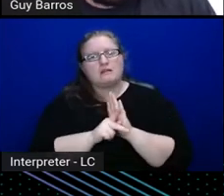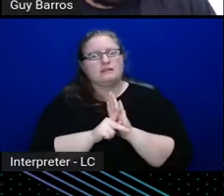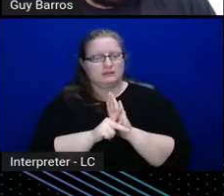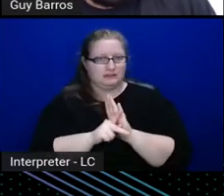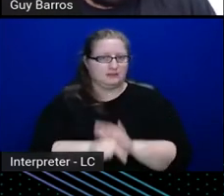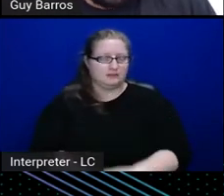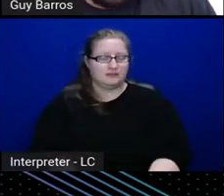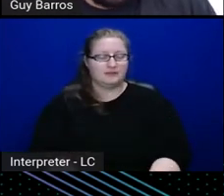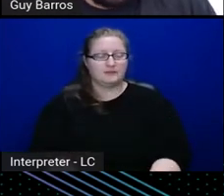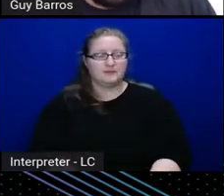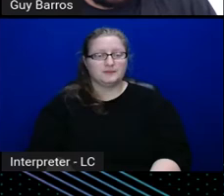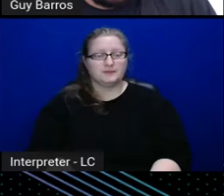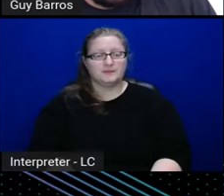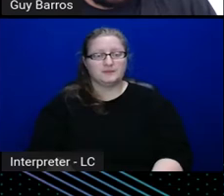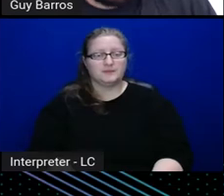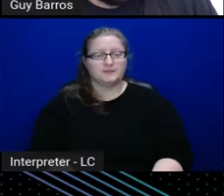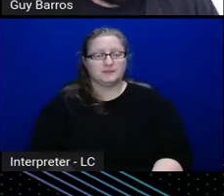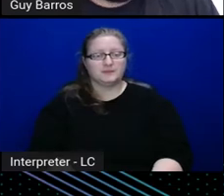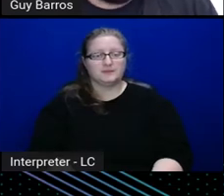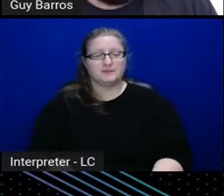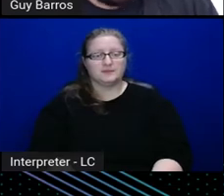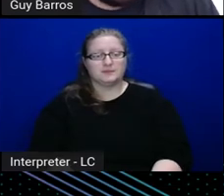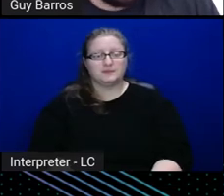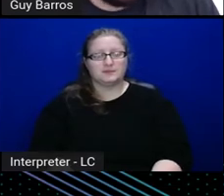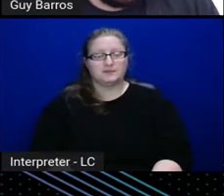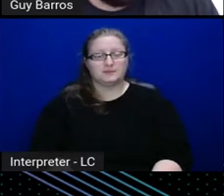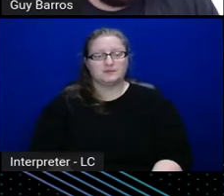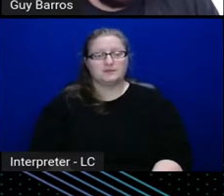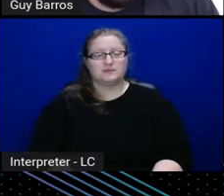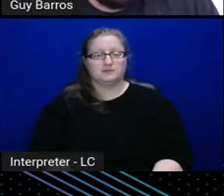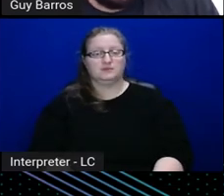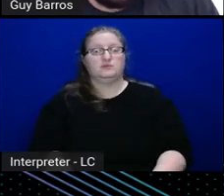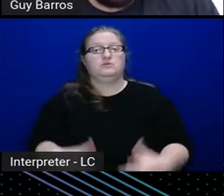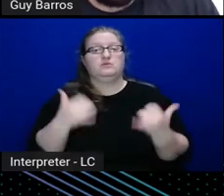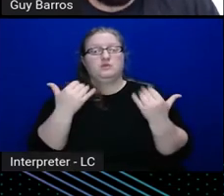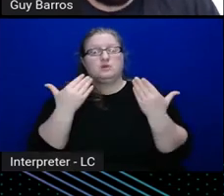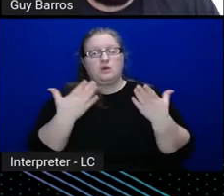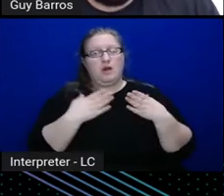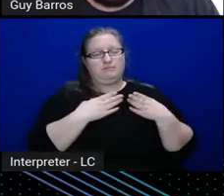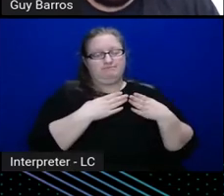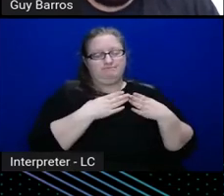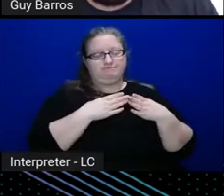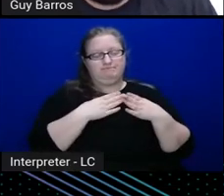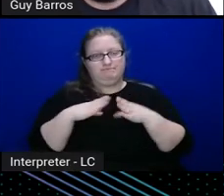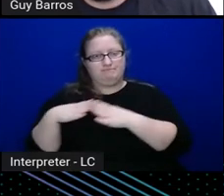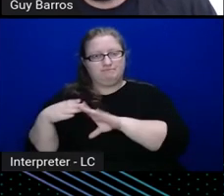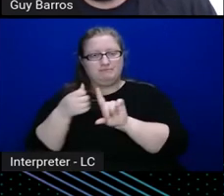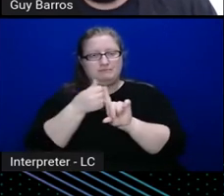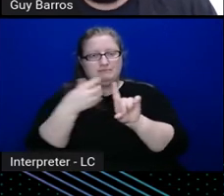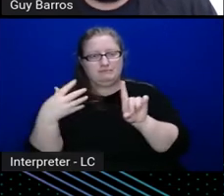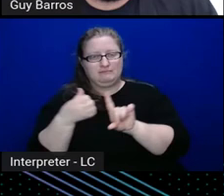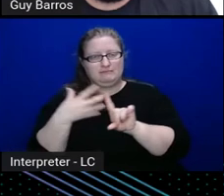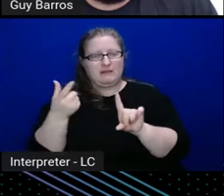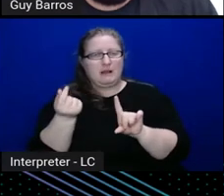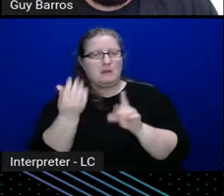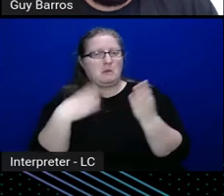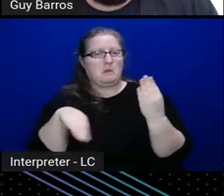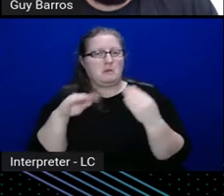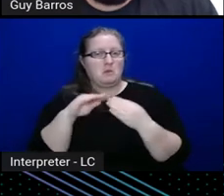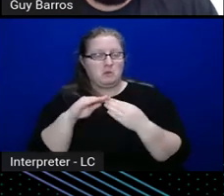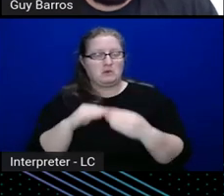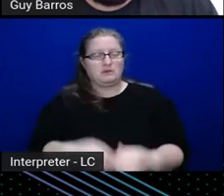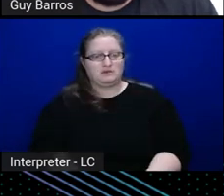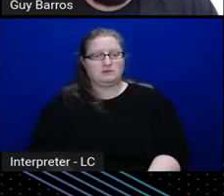so let's break this down a little bit further, and I do have a